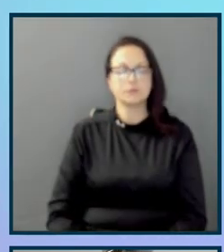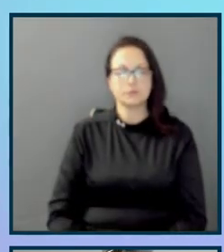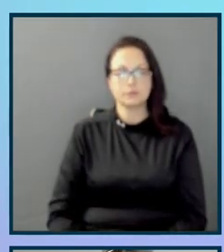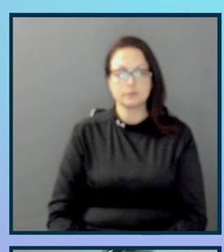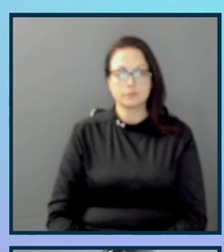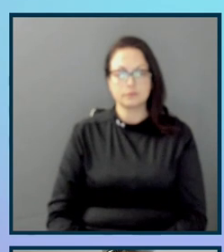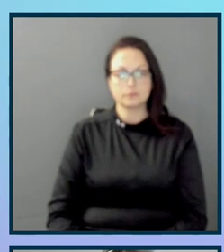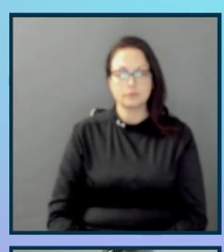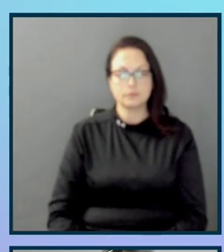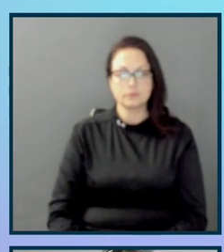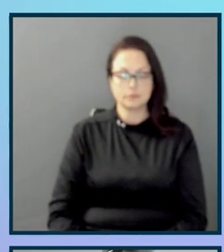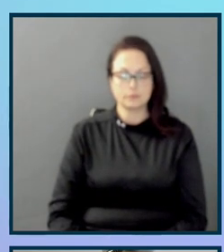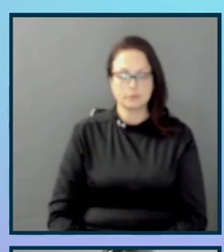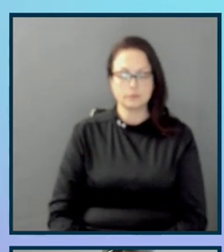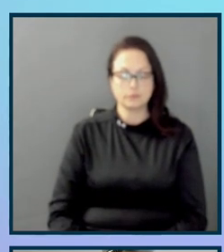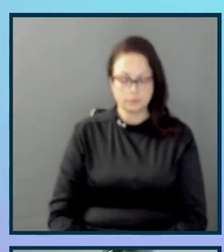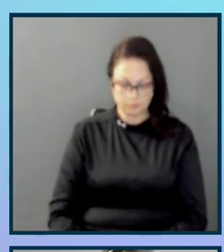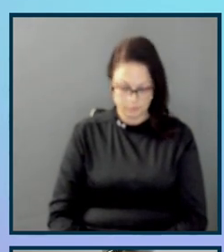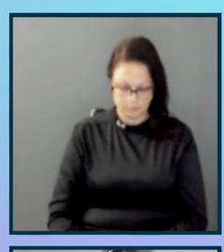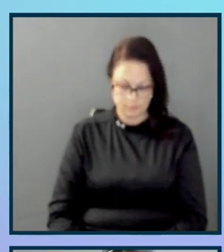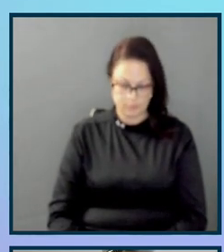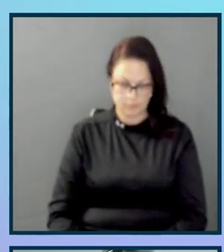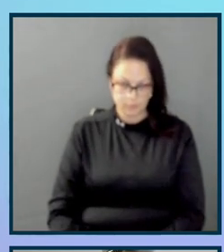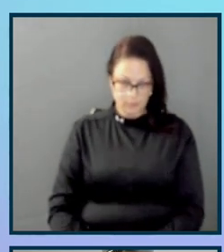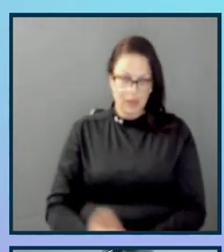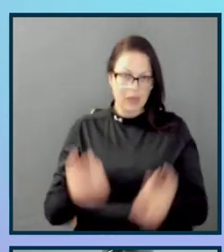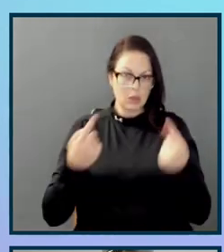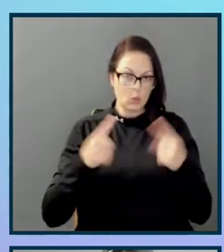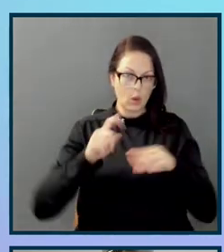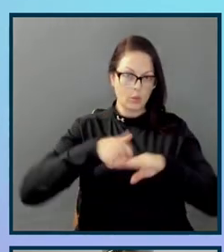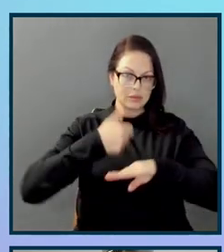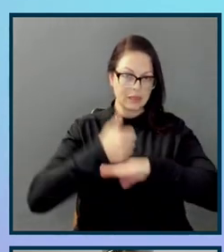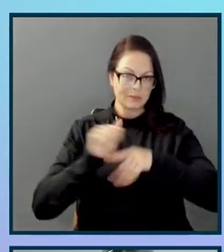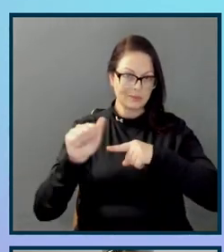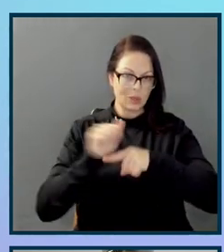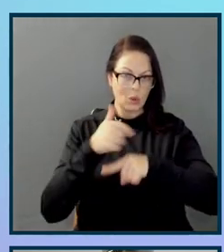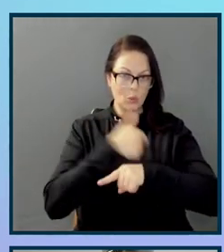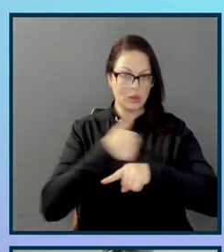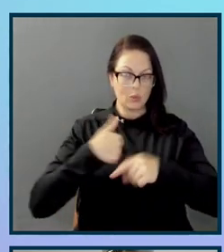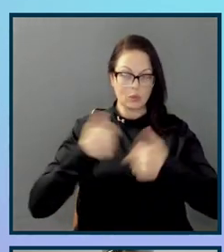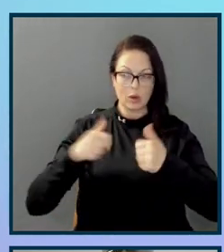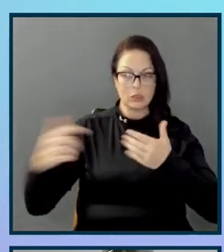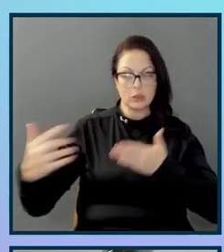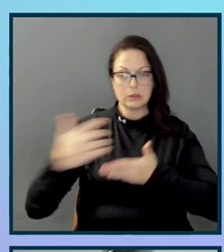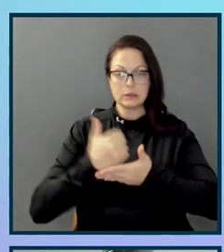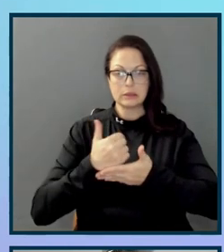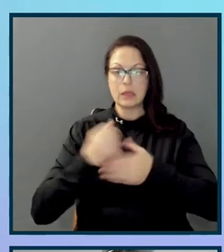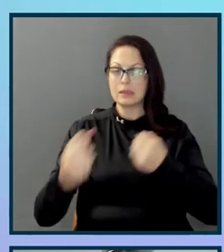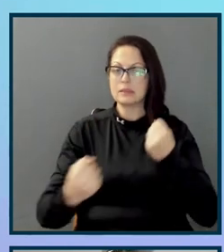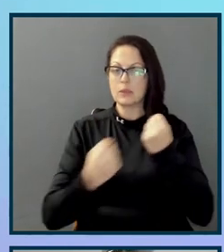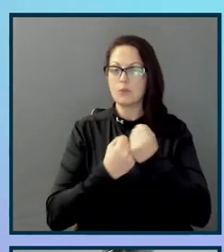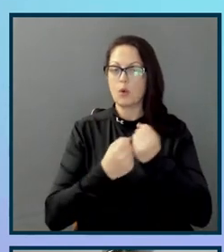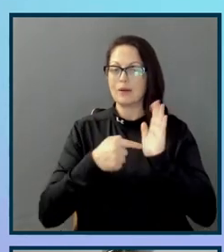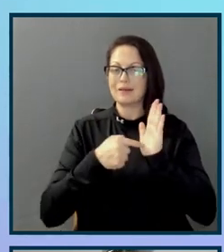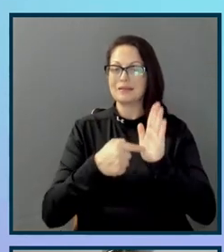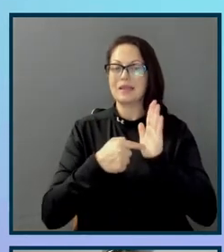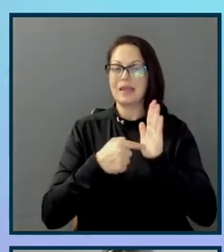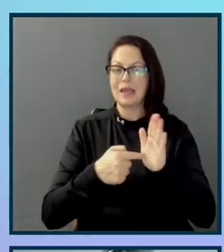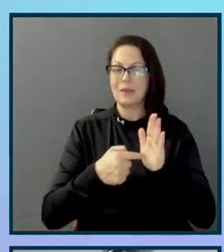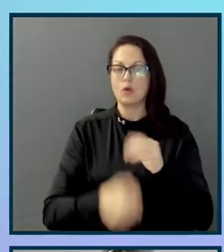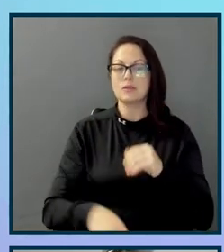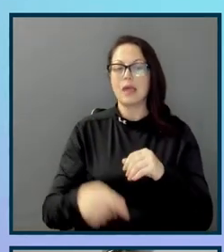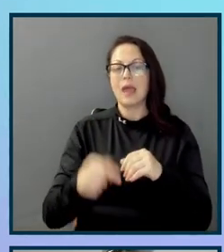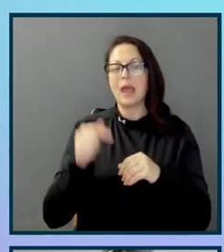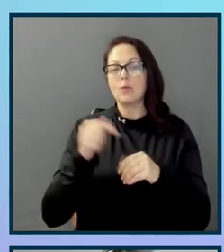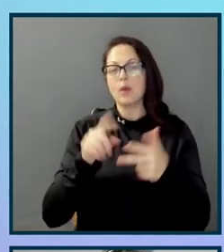And as we were setting up our training, we were trying to gather as many supportive examples as possible. And with our three-pronged strategy, we really set ourselves